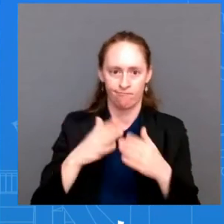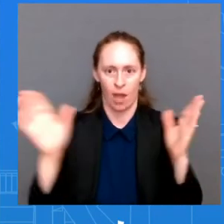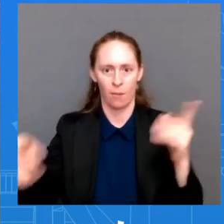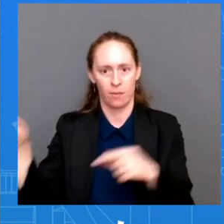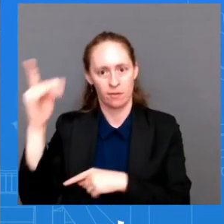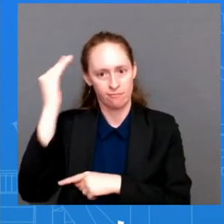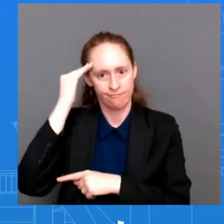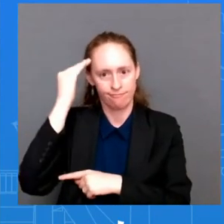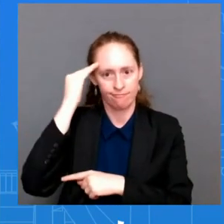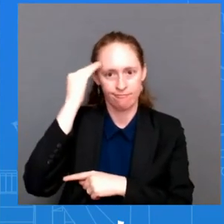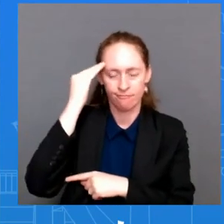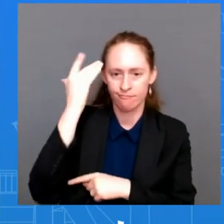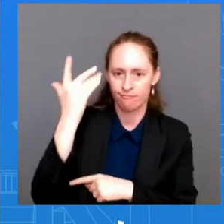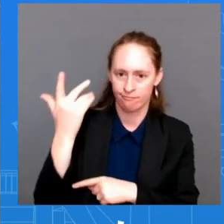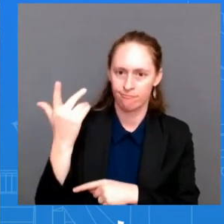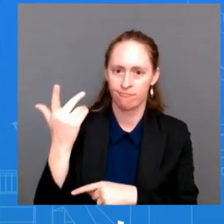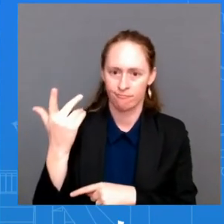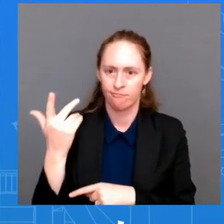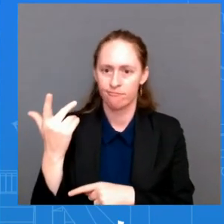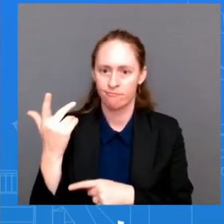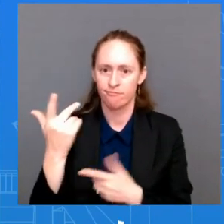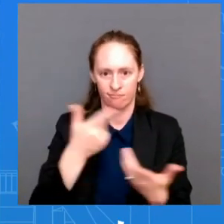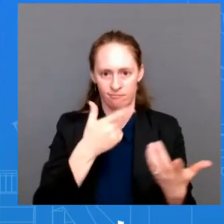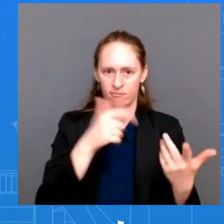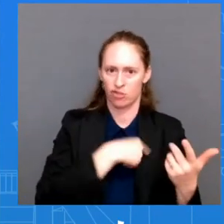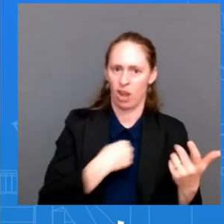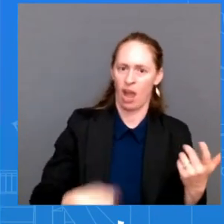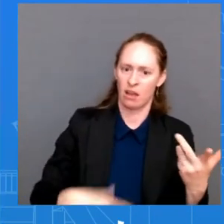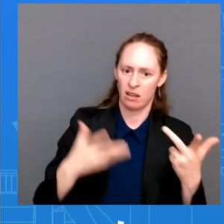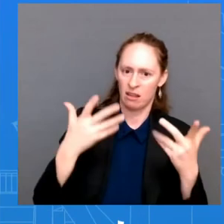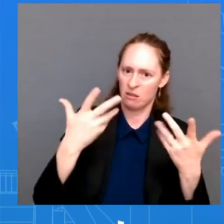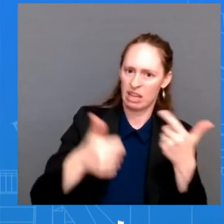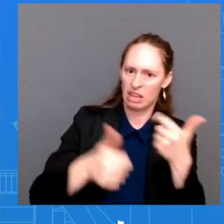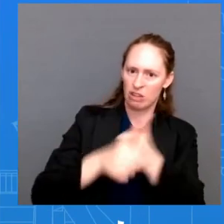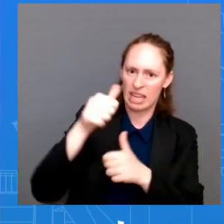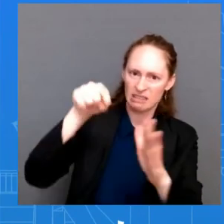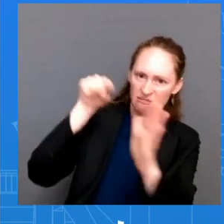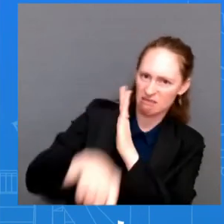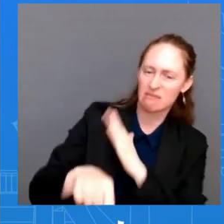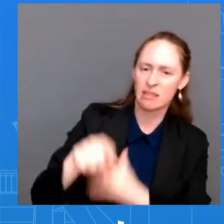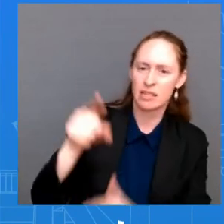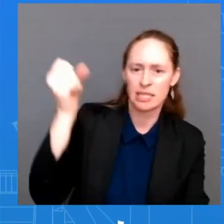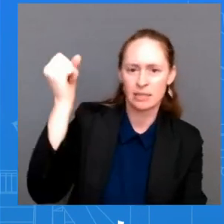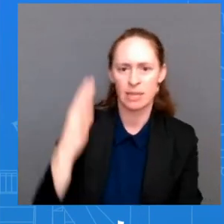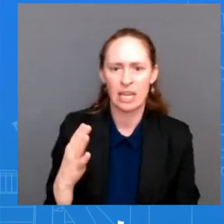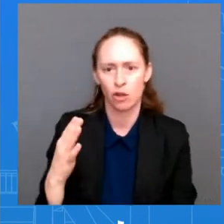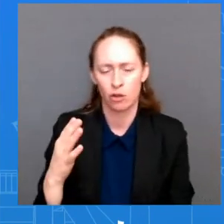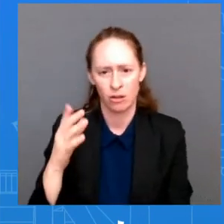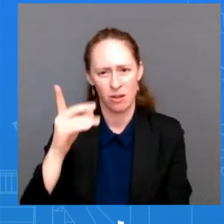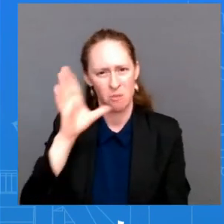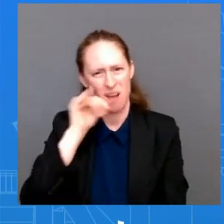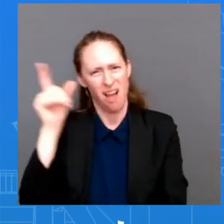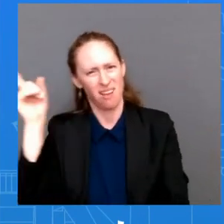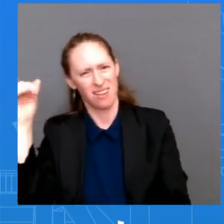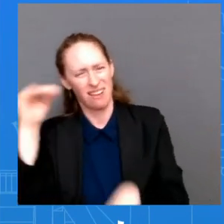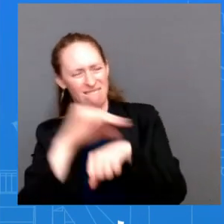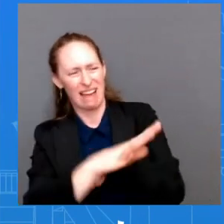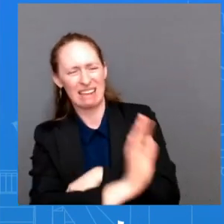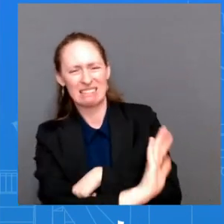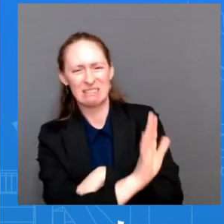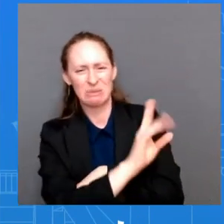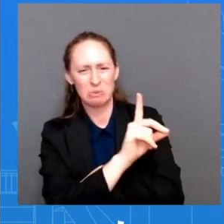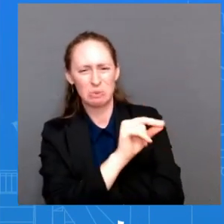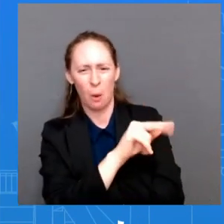out to respond to at the very least say don't do that well first we've talked kirby was just here talking about how